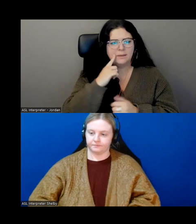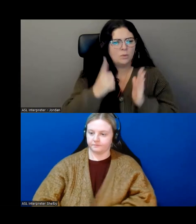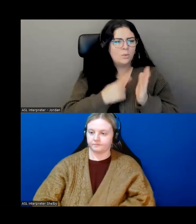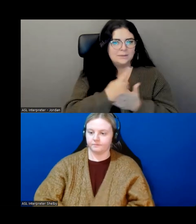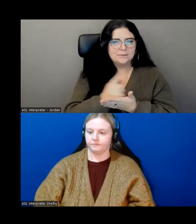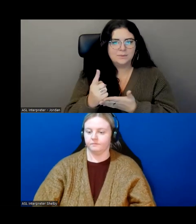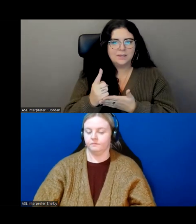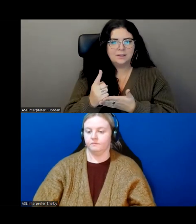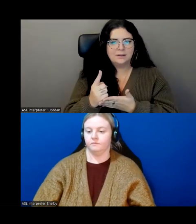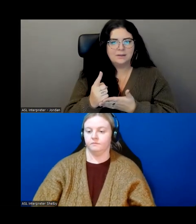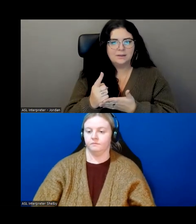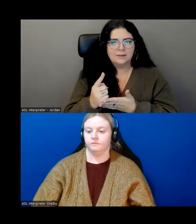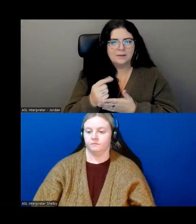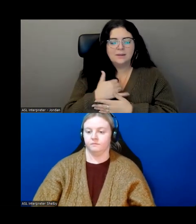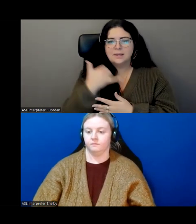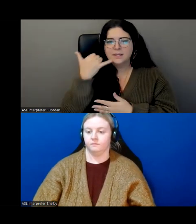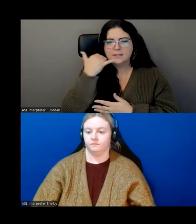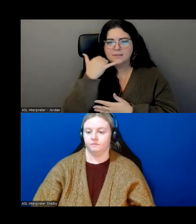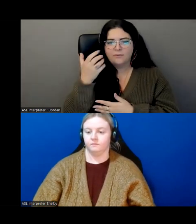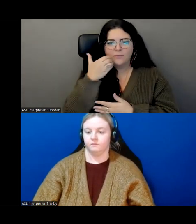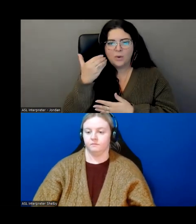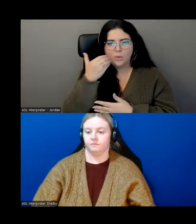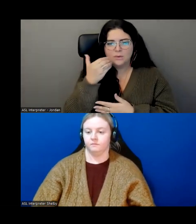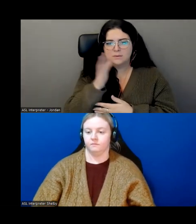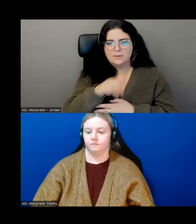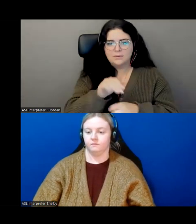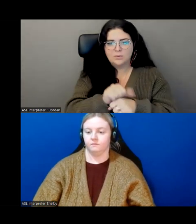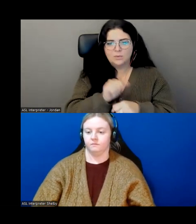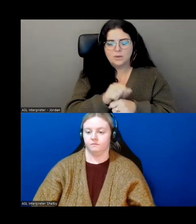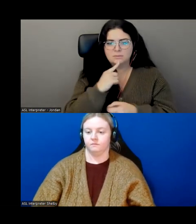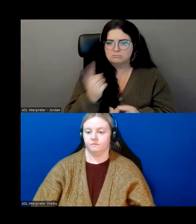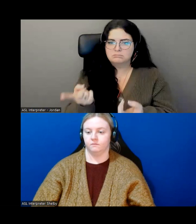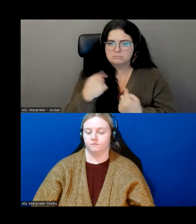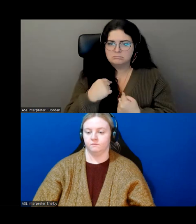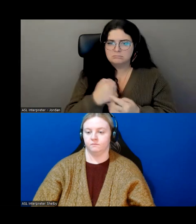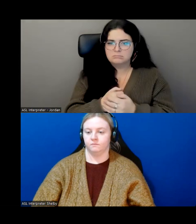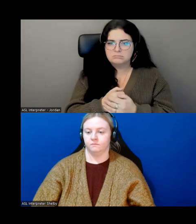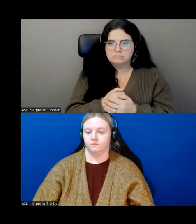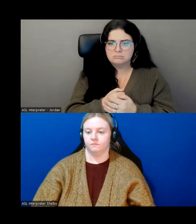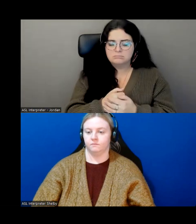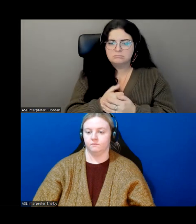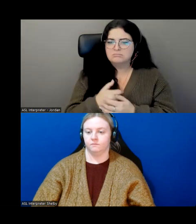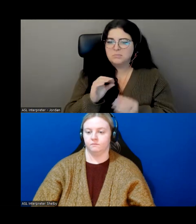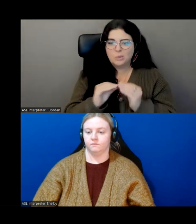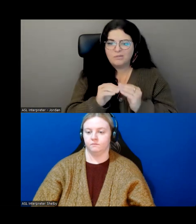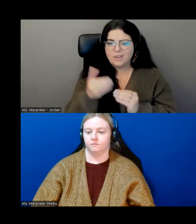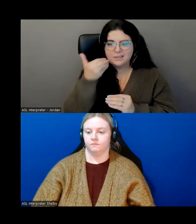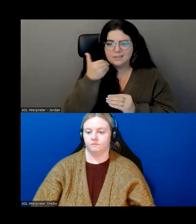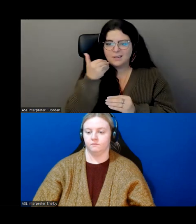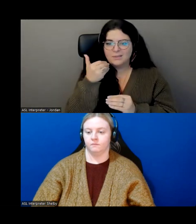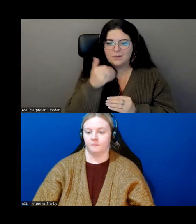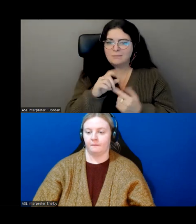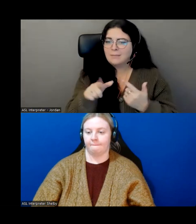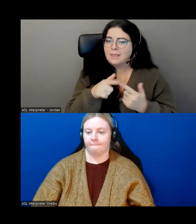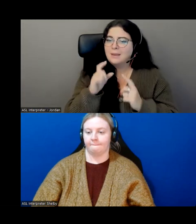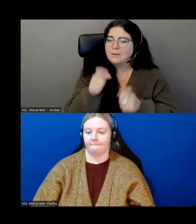because he's cell phones all shagged up. And he comes in and you know, just gets his cell phone fixed and sometimes he'll get a fix of